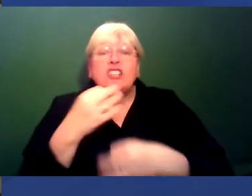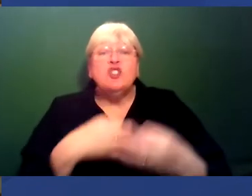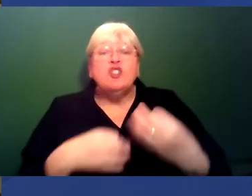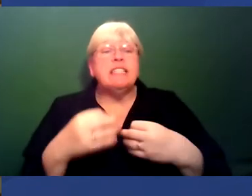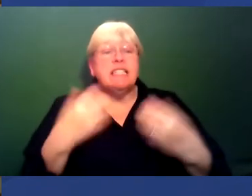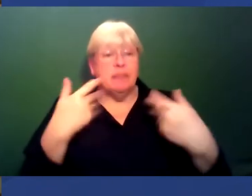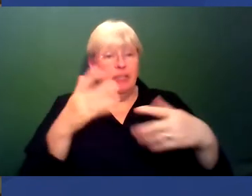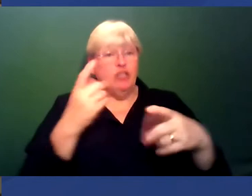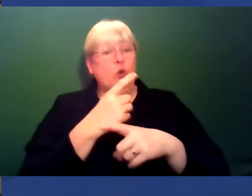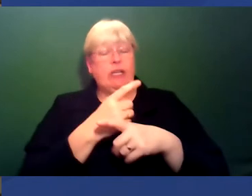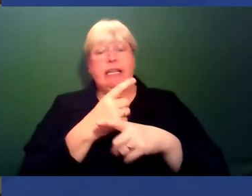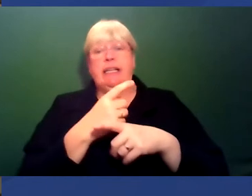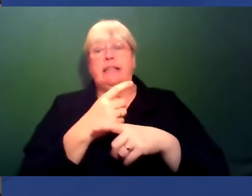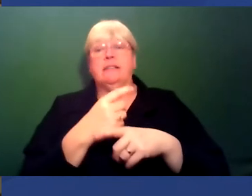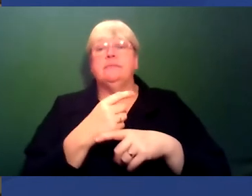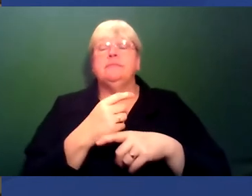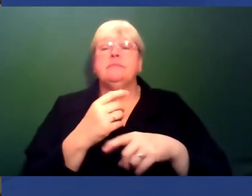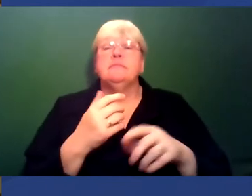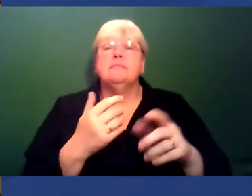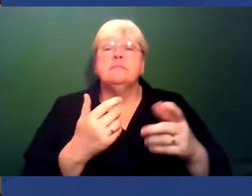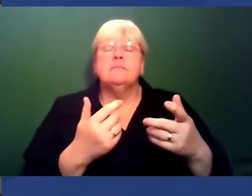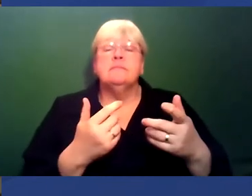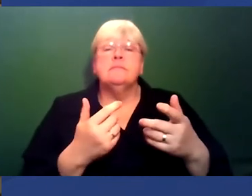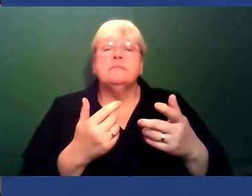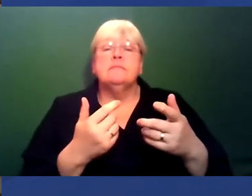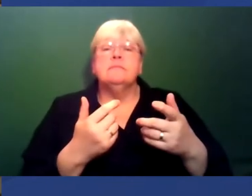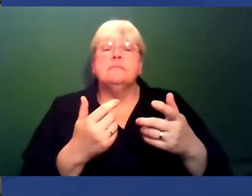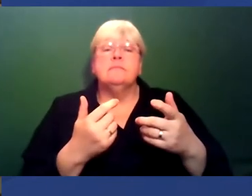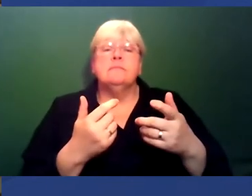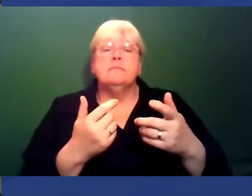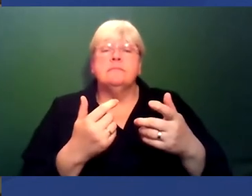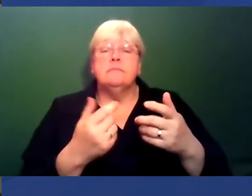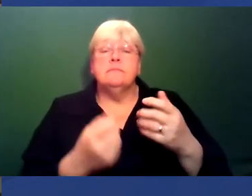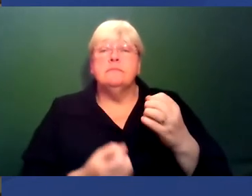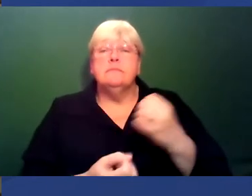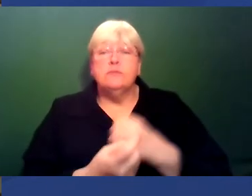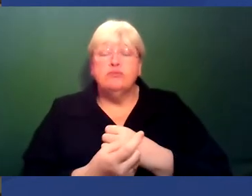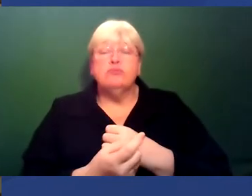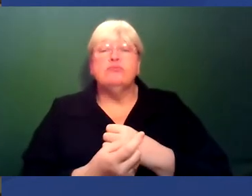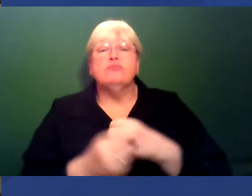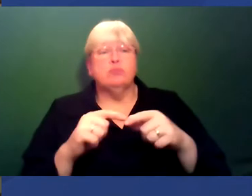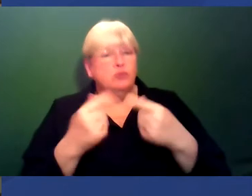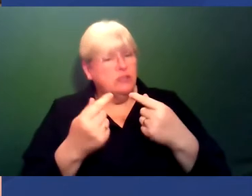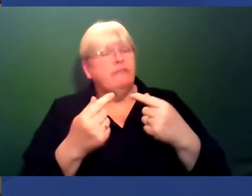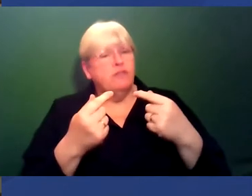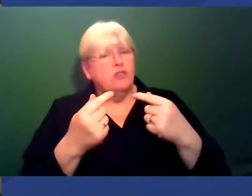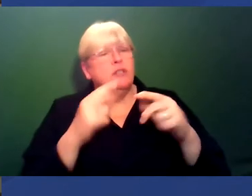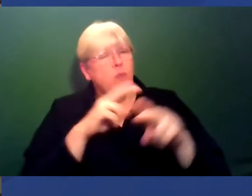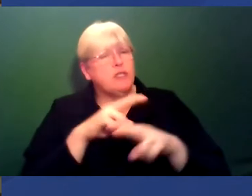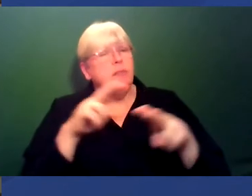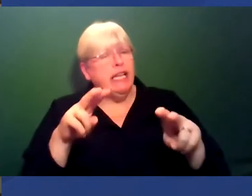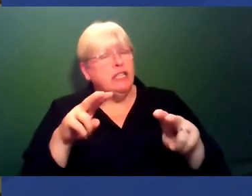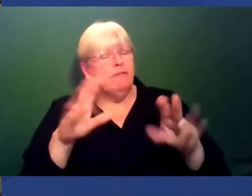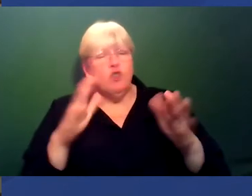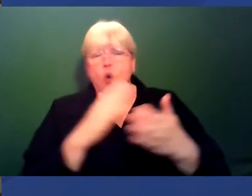talking. So they're going to be coming at from various perspectives. So there's not a clear